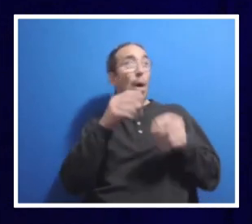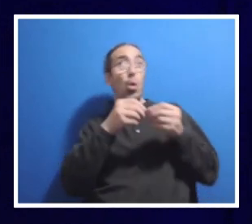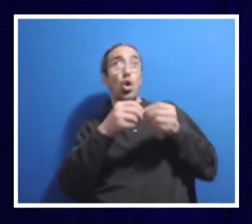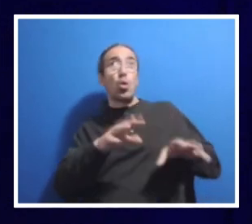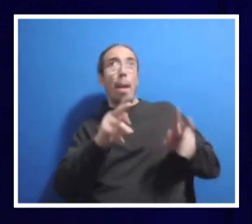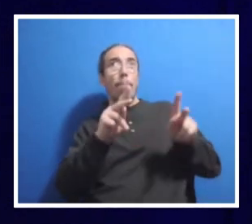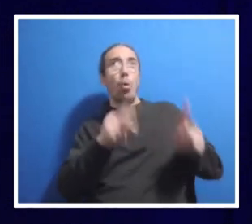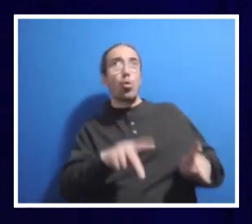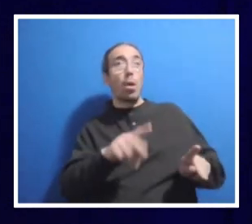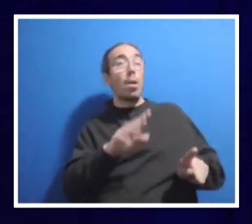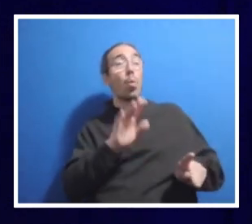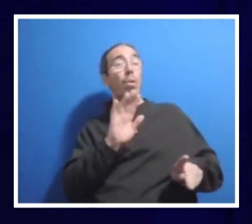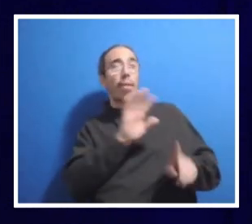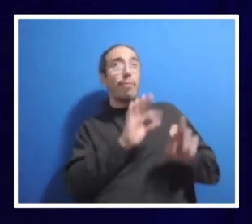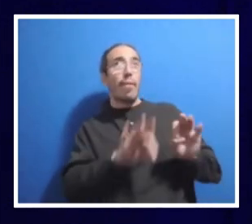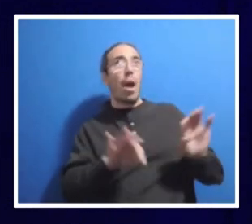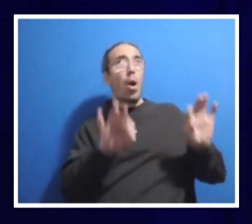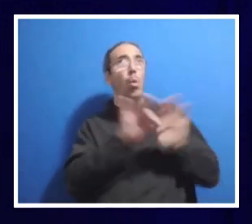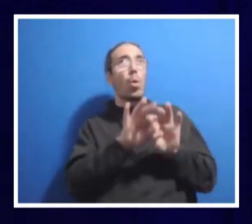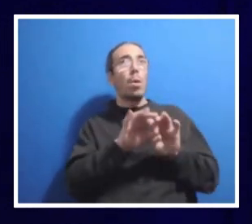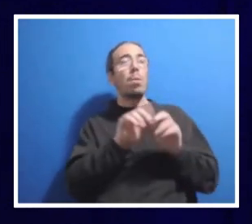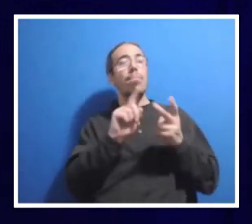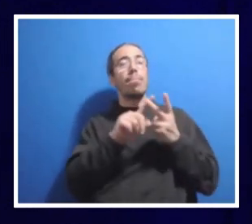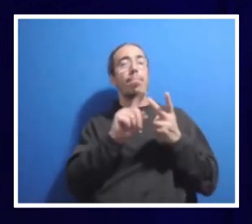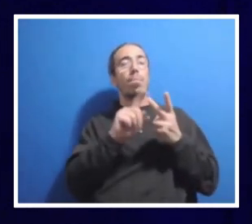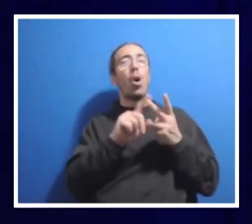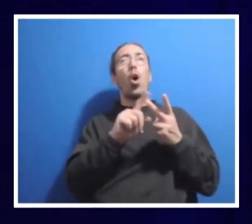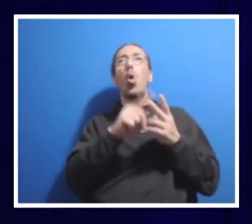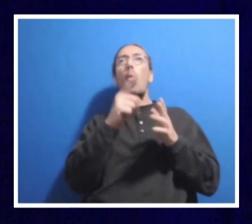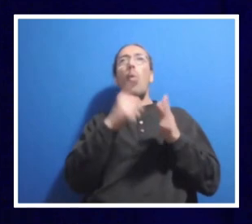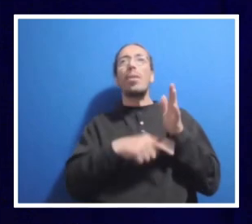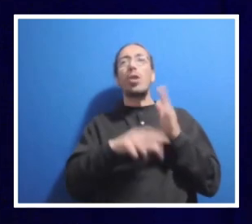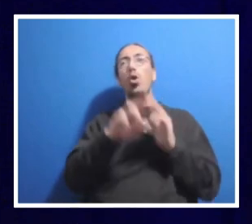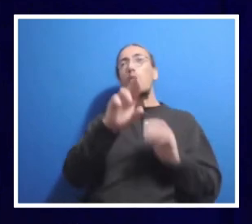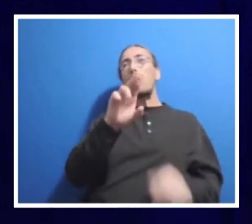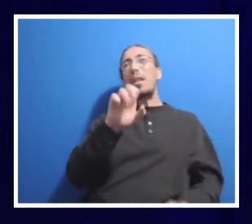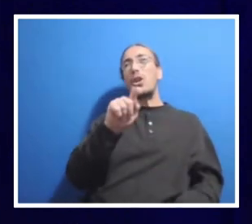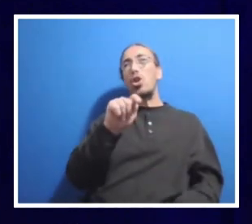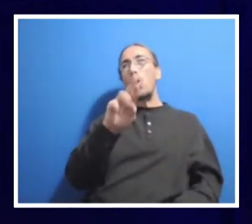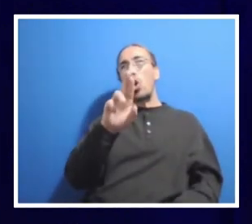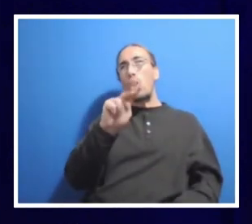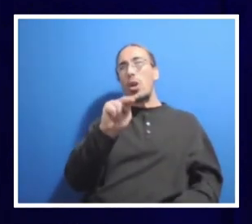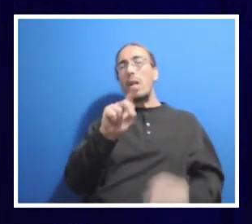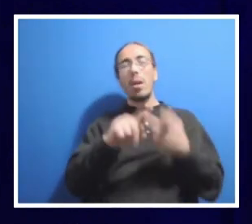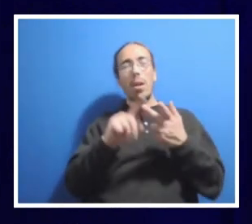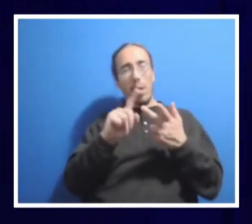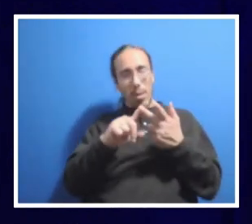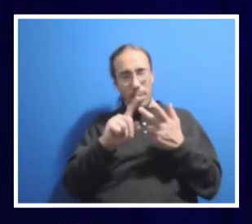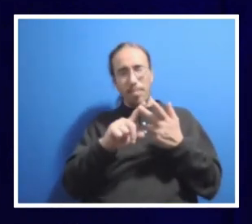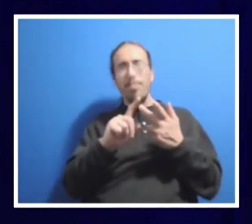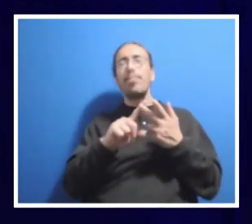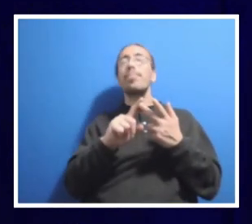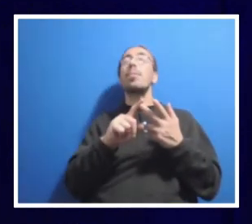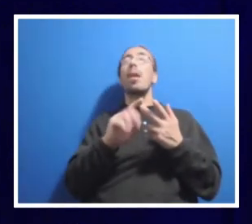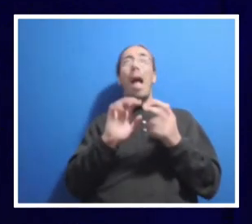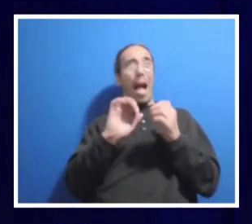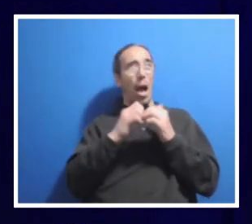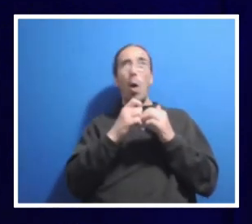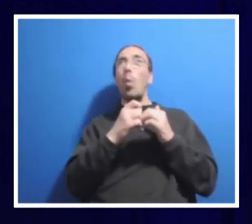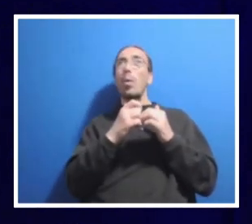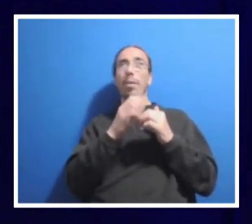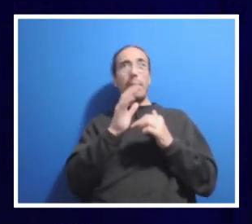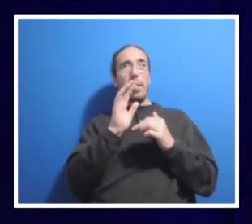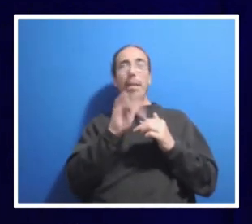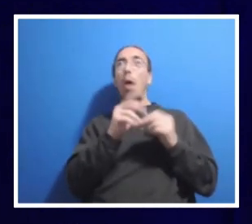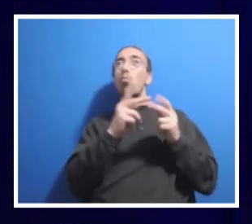value? What is the return? And how critical is this role? So I'm very proud of the decisions I've made. And I